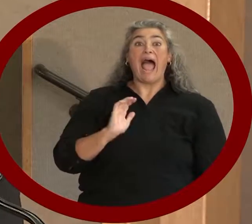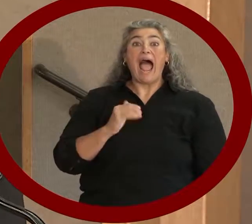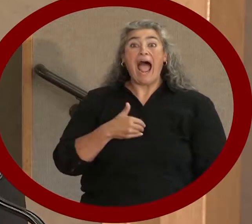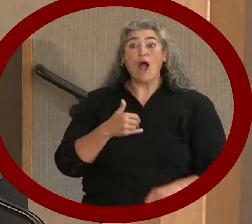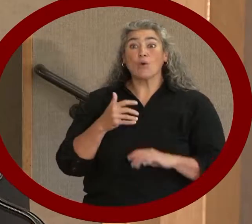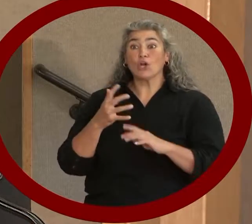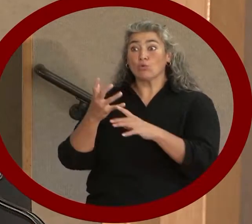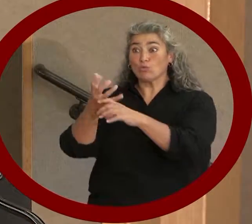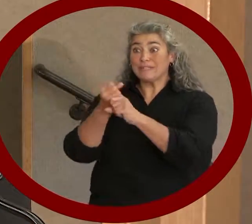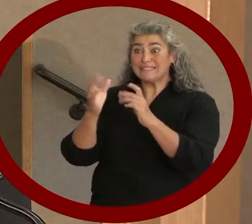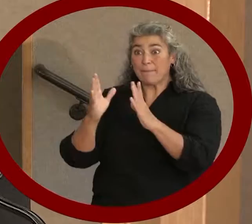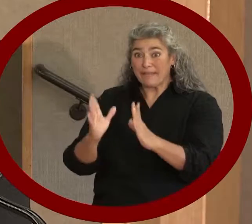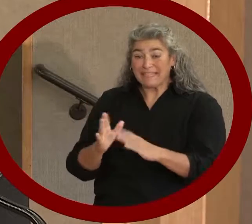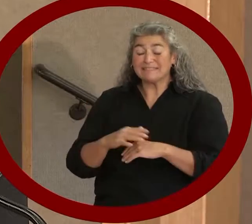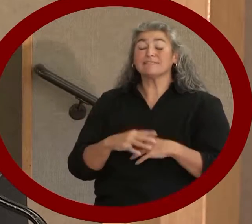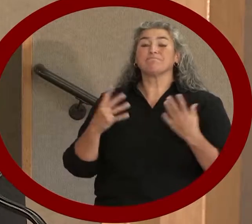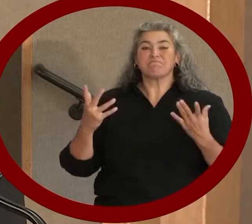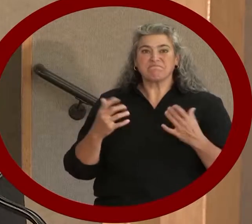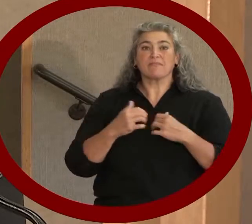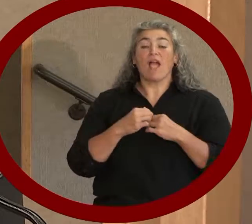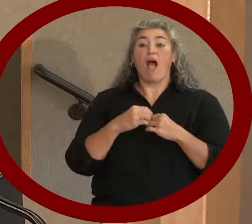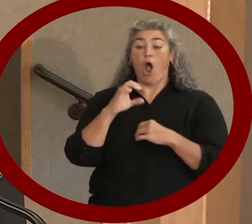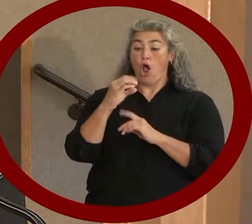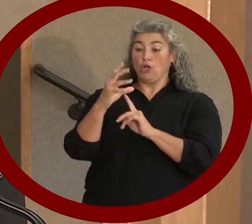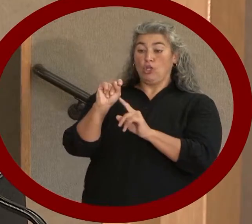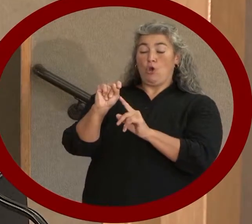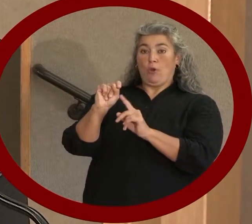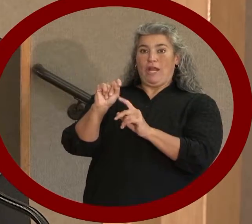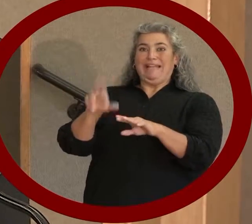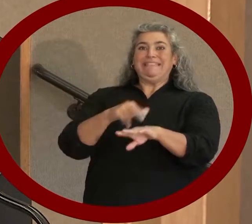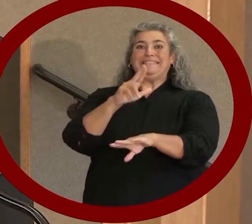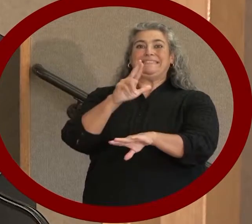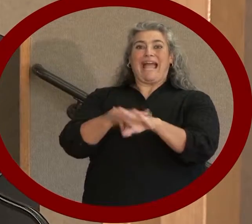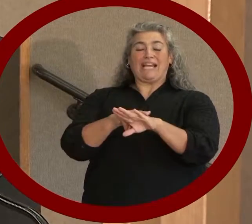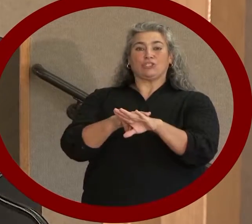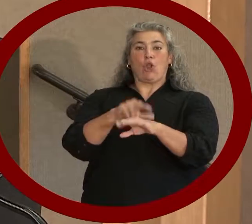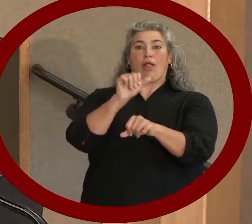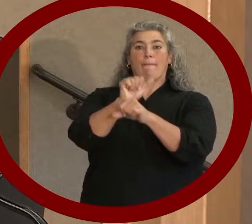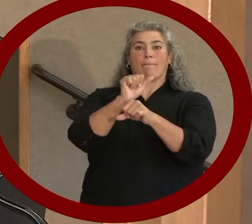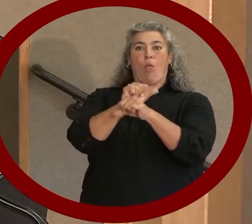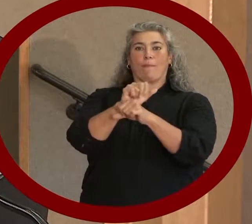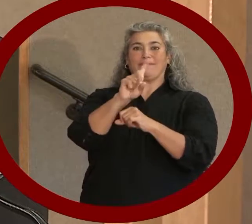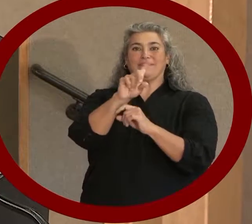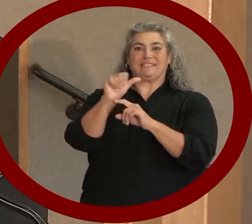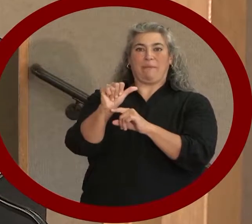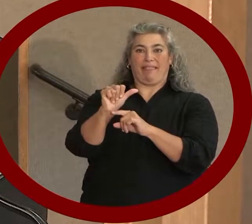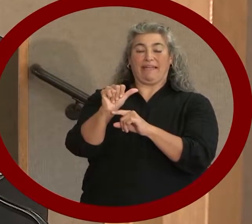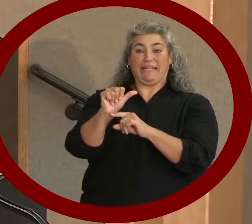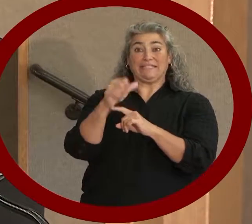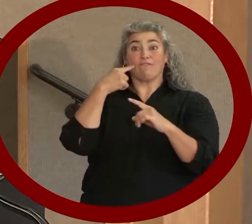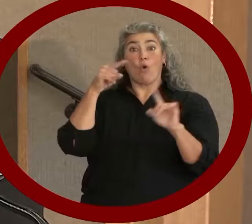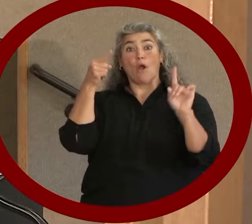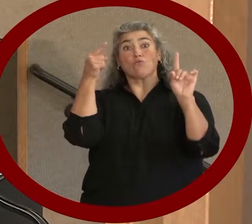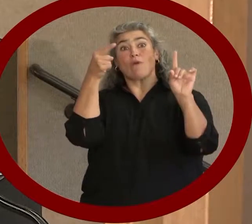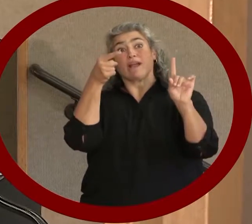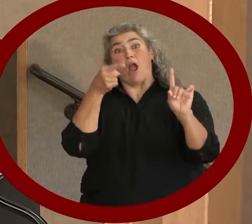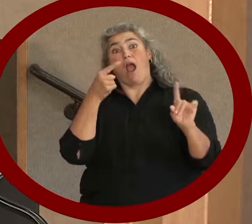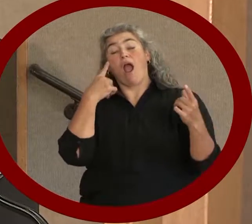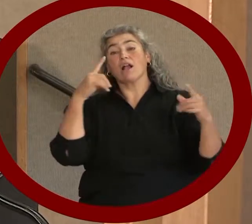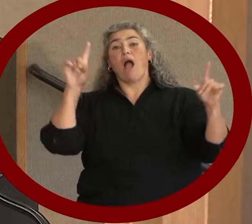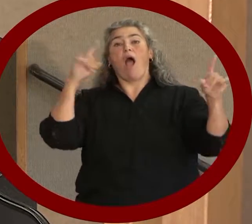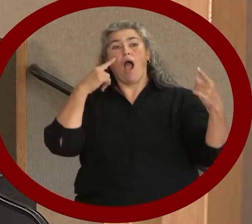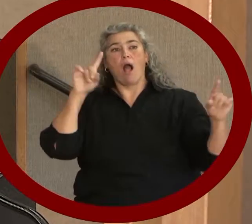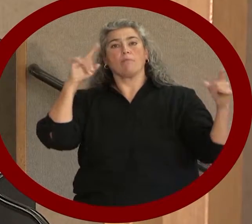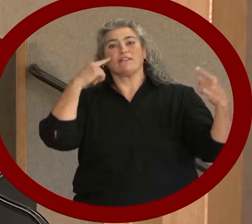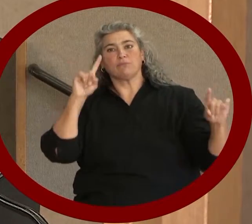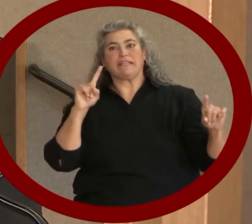October is National Disability Employment Awareness Month, with aims to celebrate and recognize the accomplishments in the workplace of men